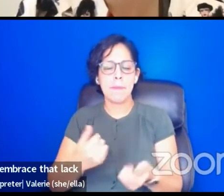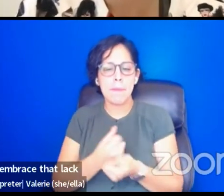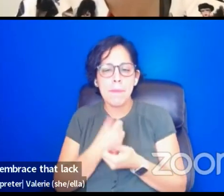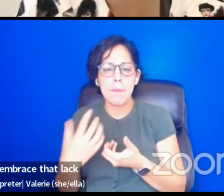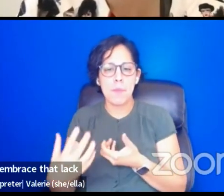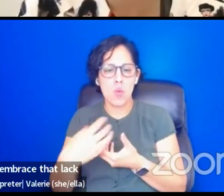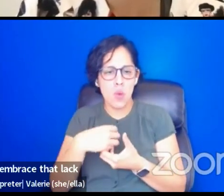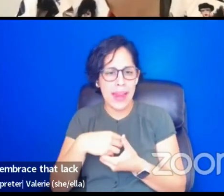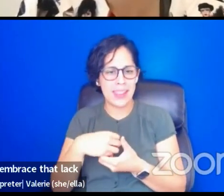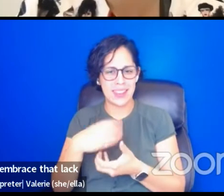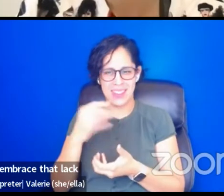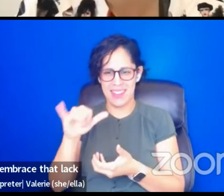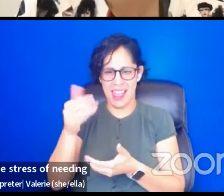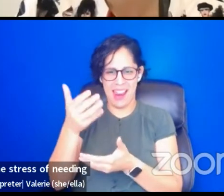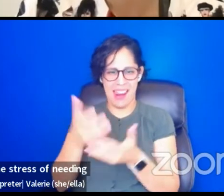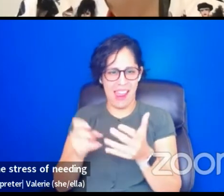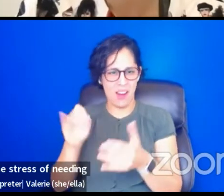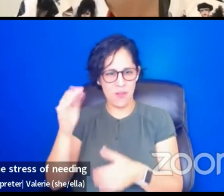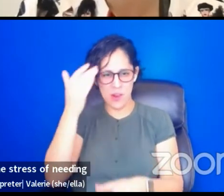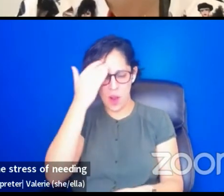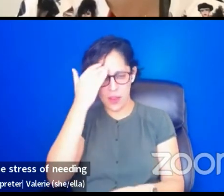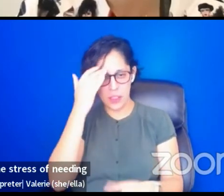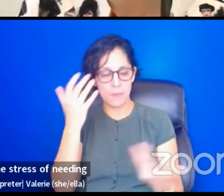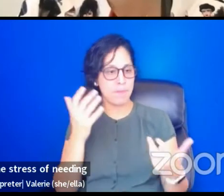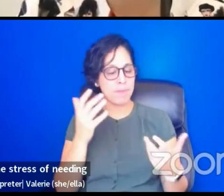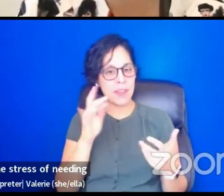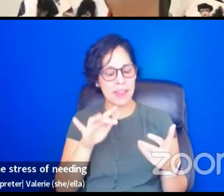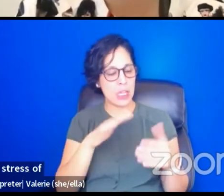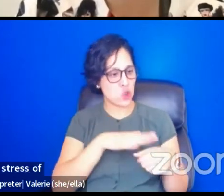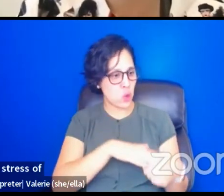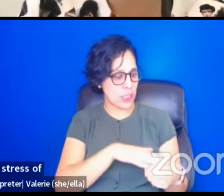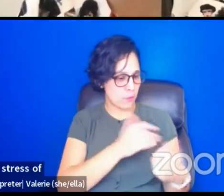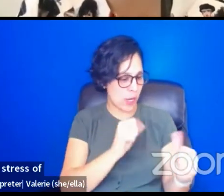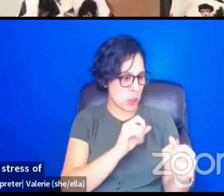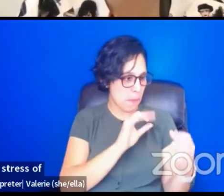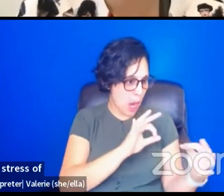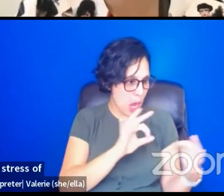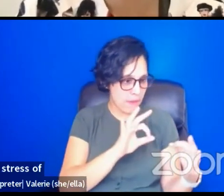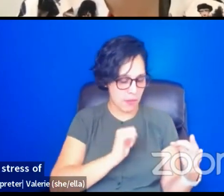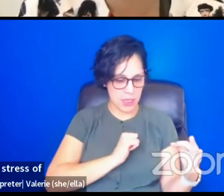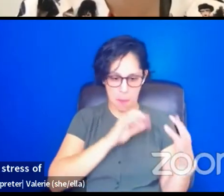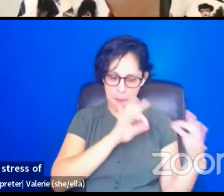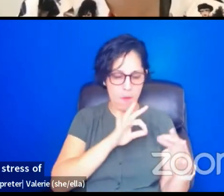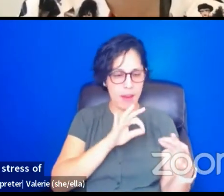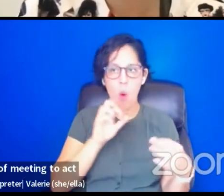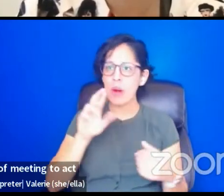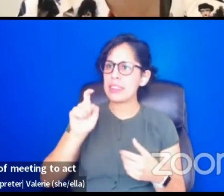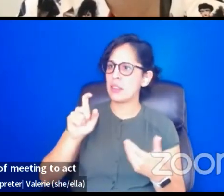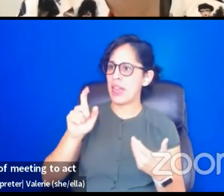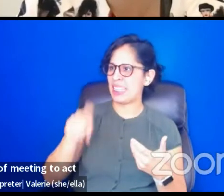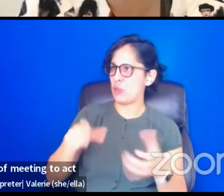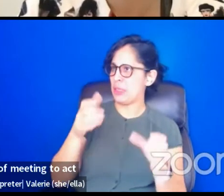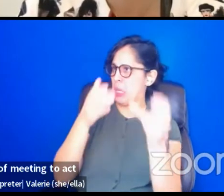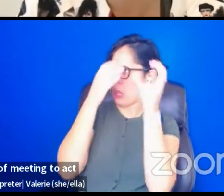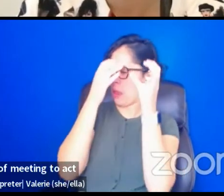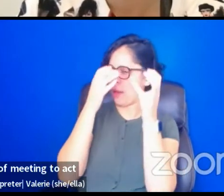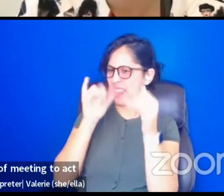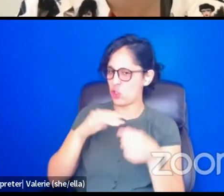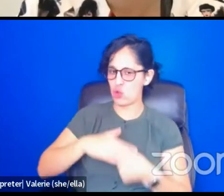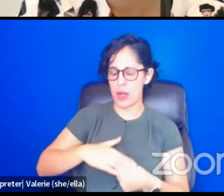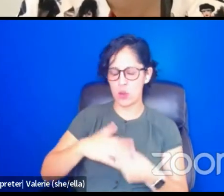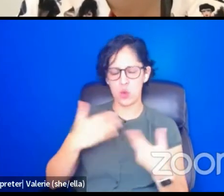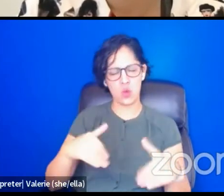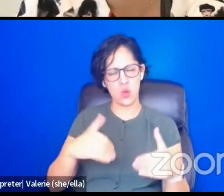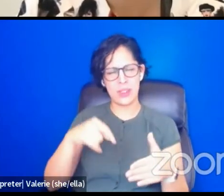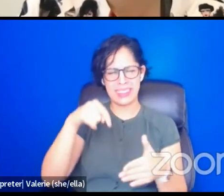stress of needing to be perfect first, or the stress of needing to act like we know that's where the, that's where some really